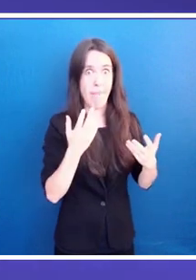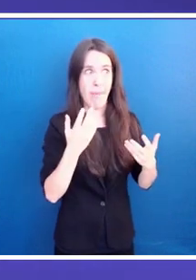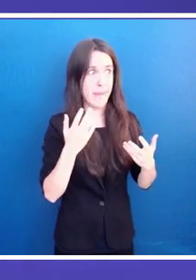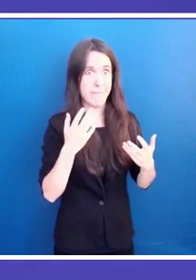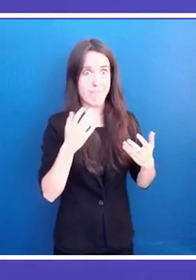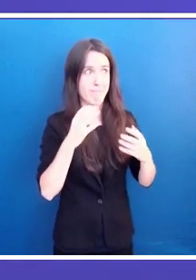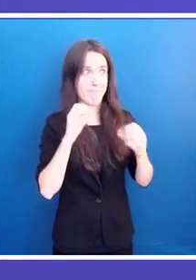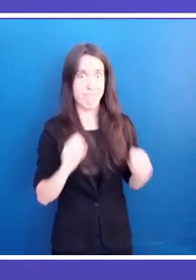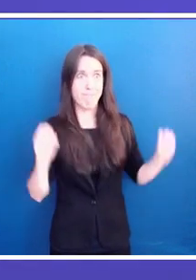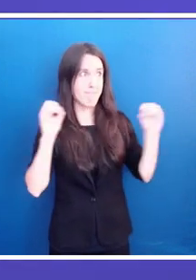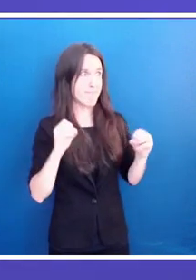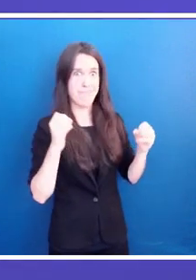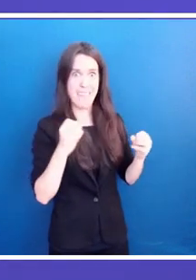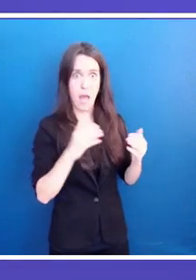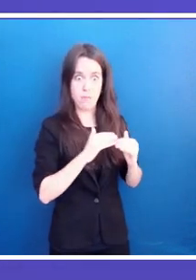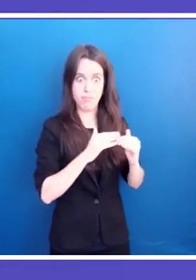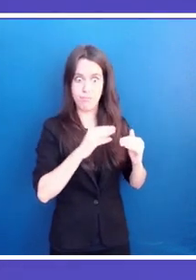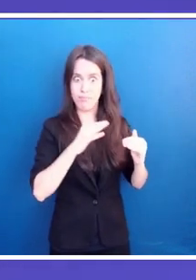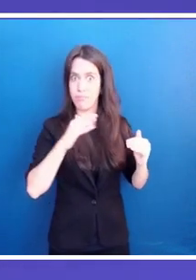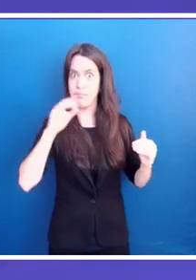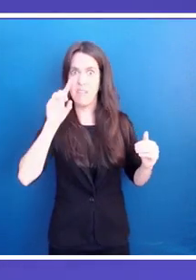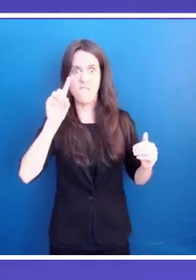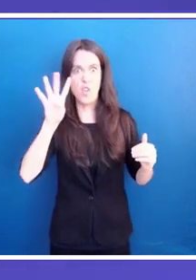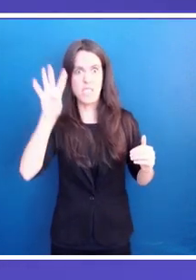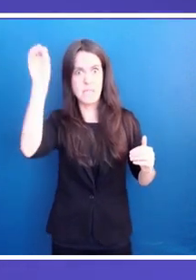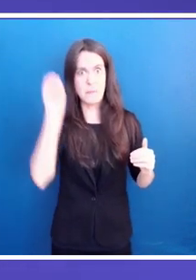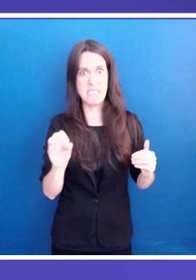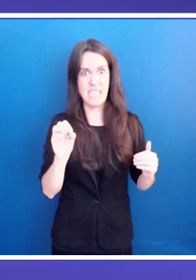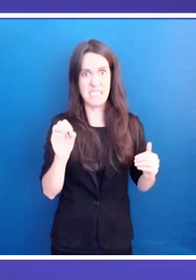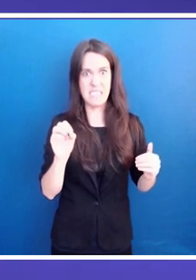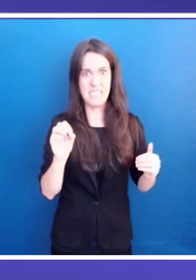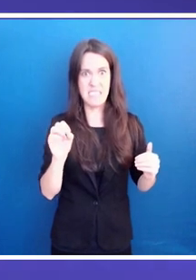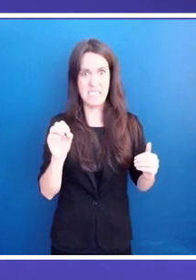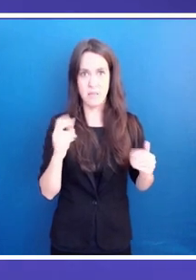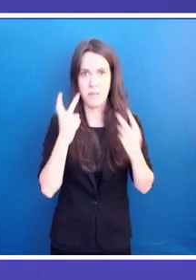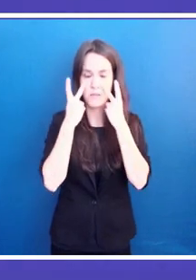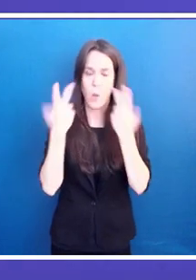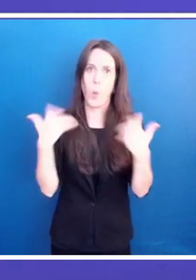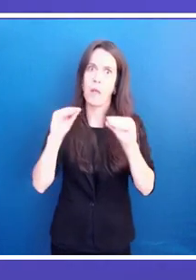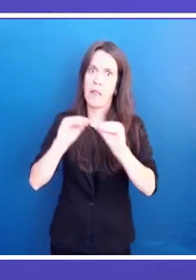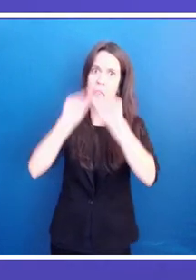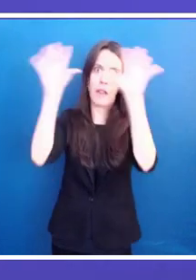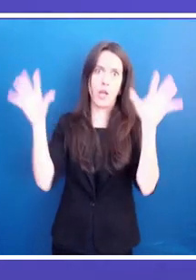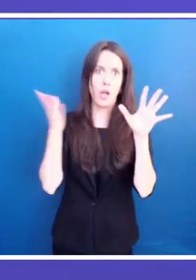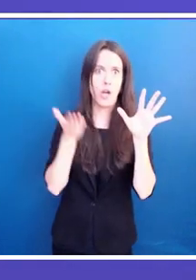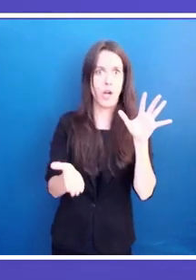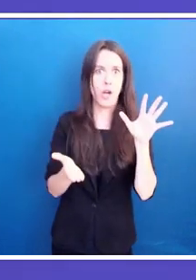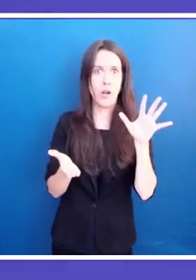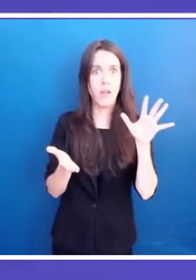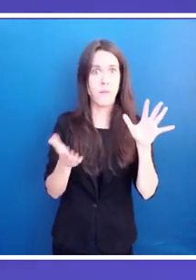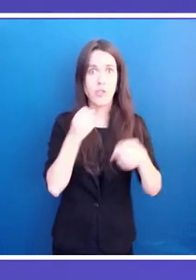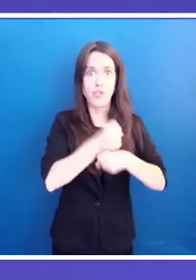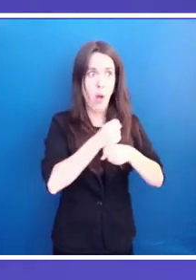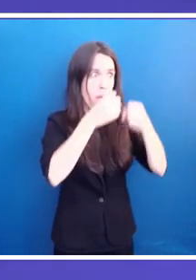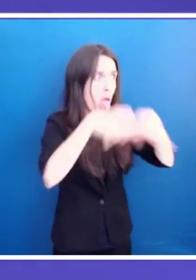14%, it is quite obvious that the losses of jobs would be